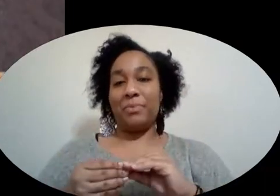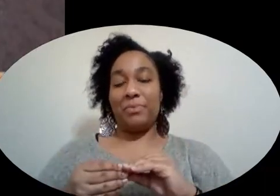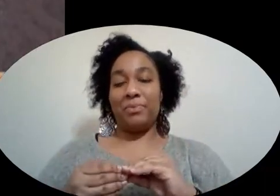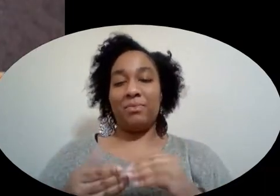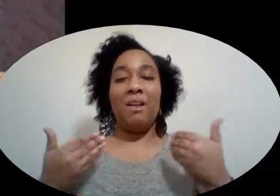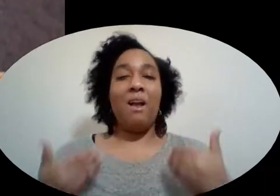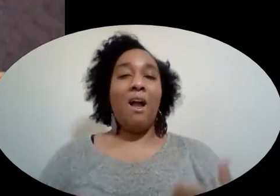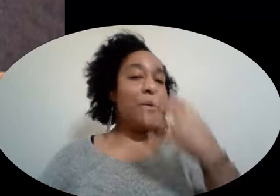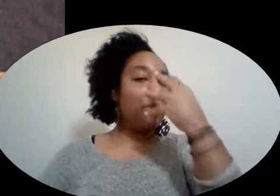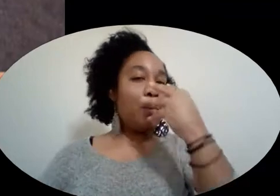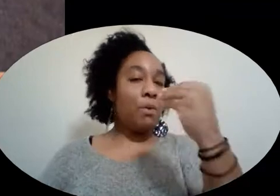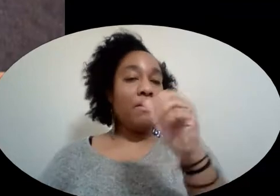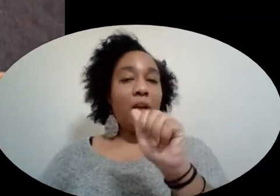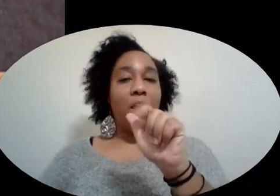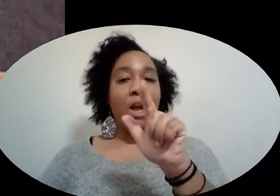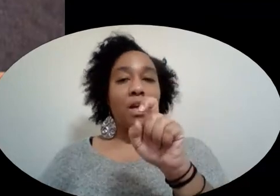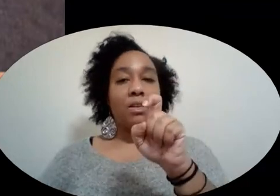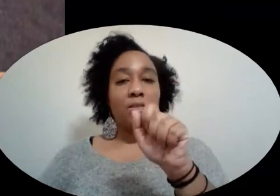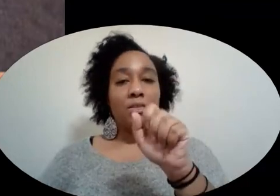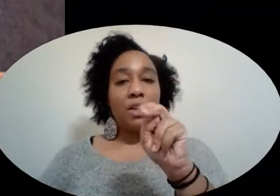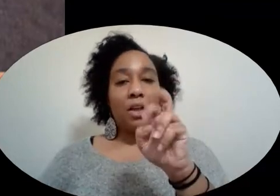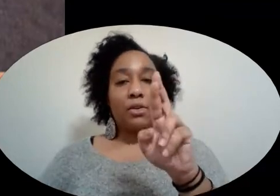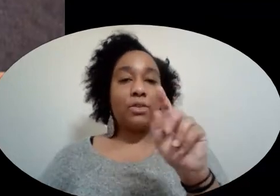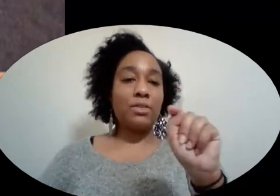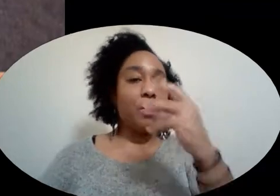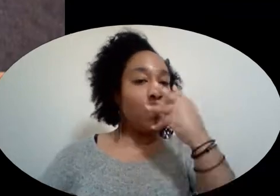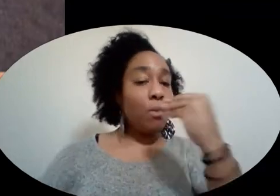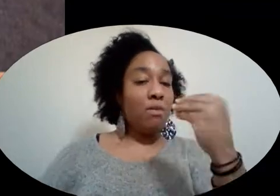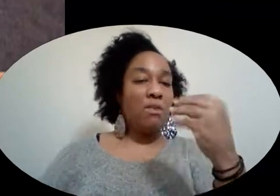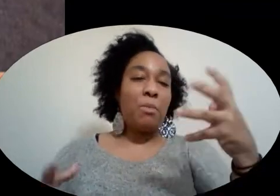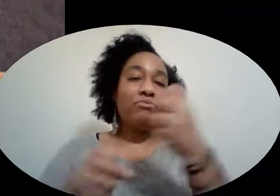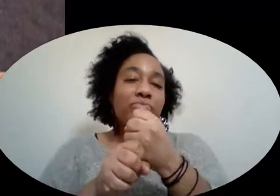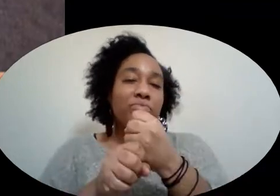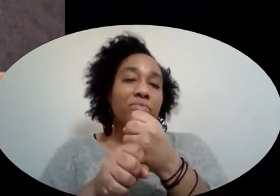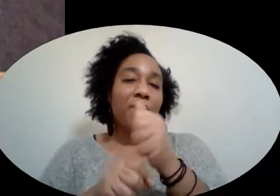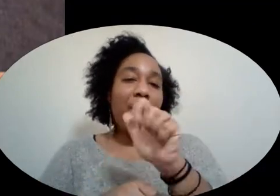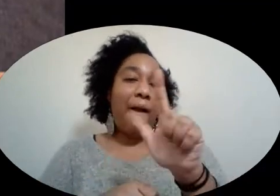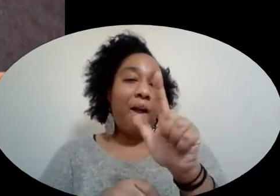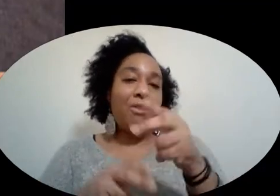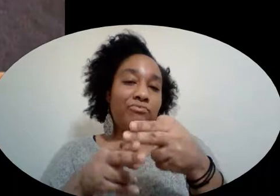I'm the wolf, Alexander T. Wolf You can call me Al I